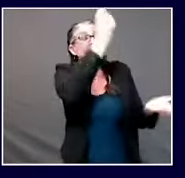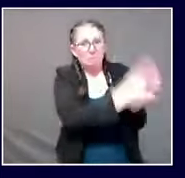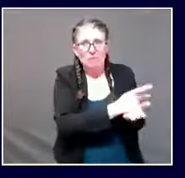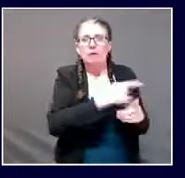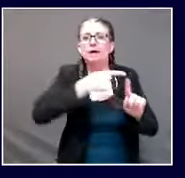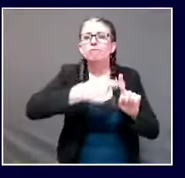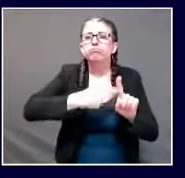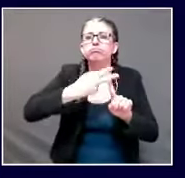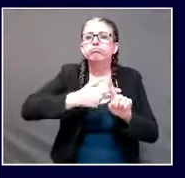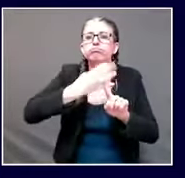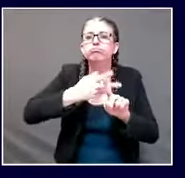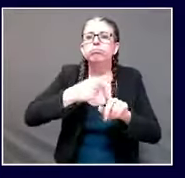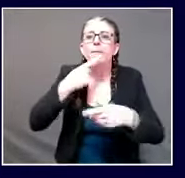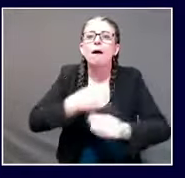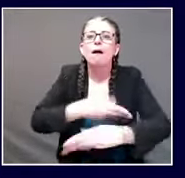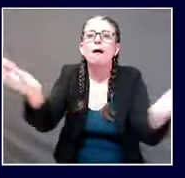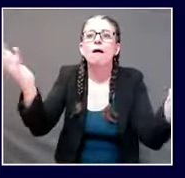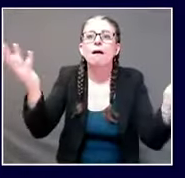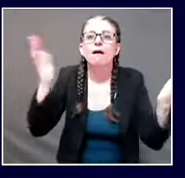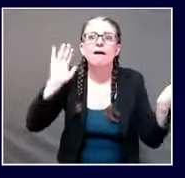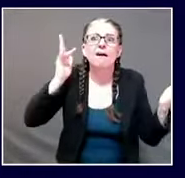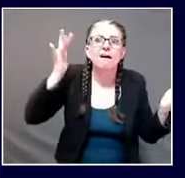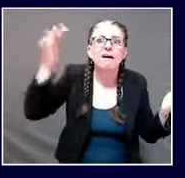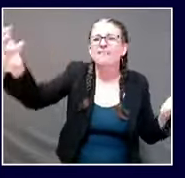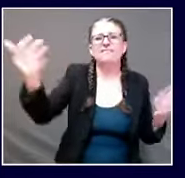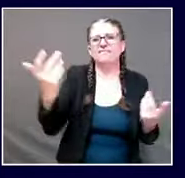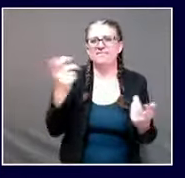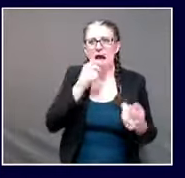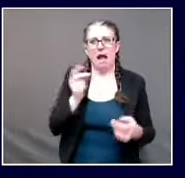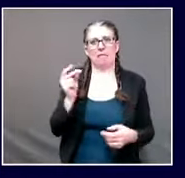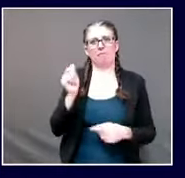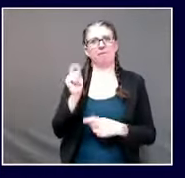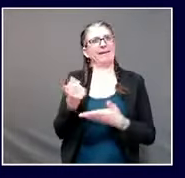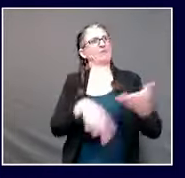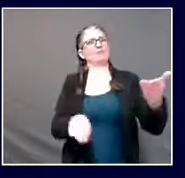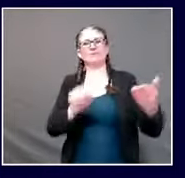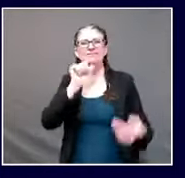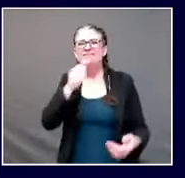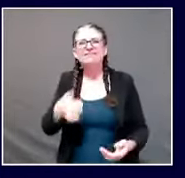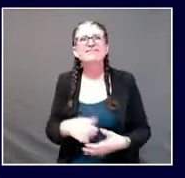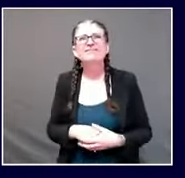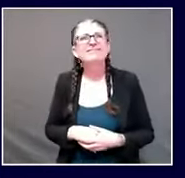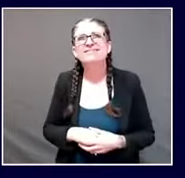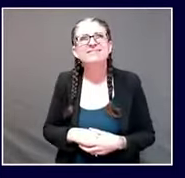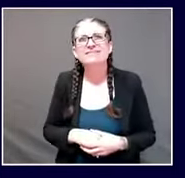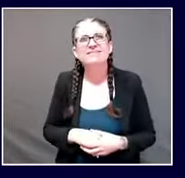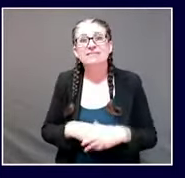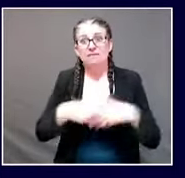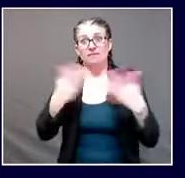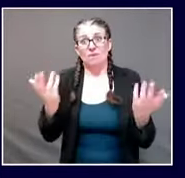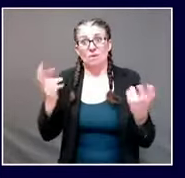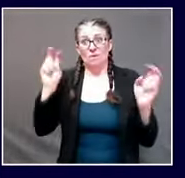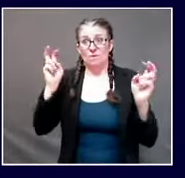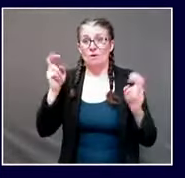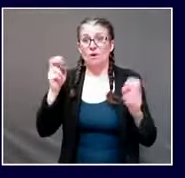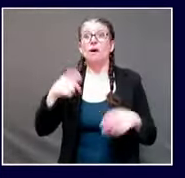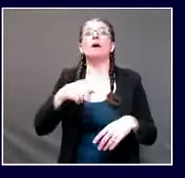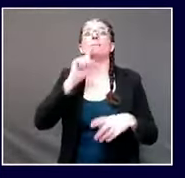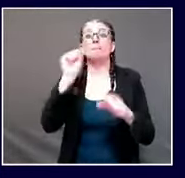normal life sometime next year first requires us to survive the holidays this year.